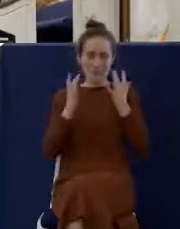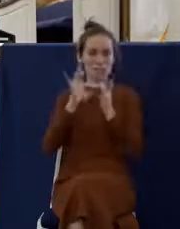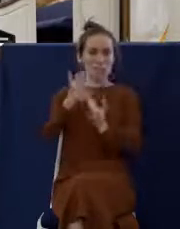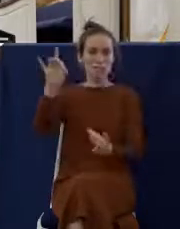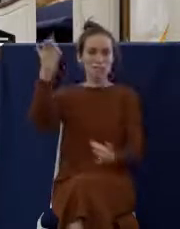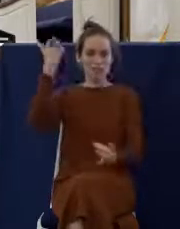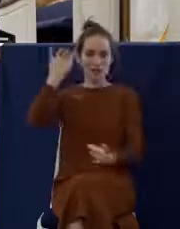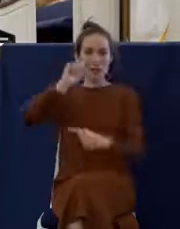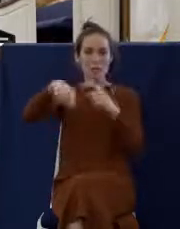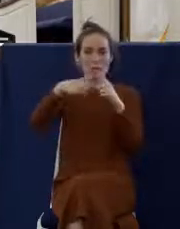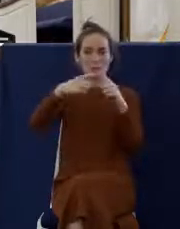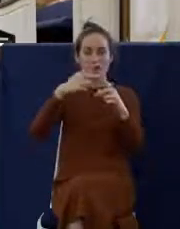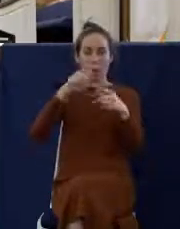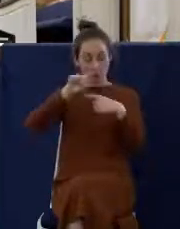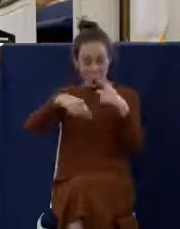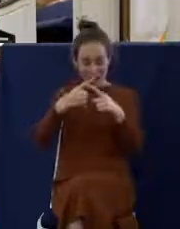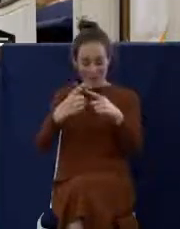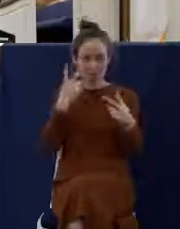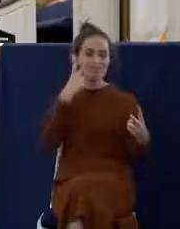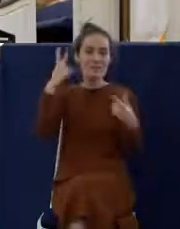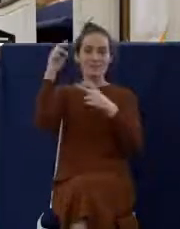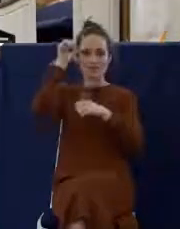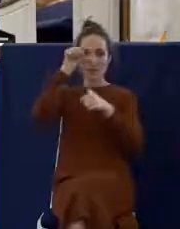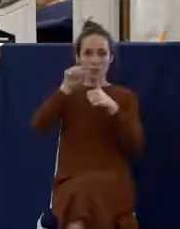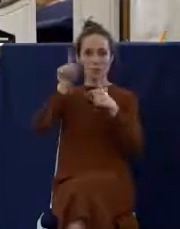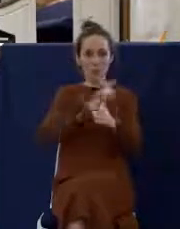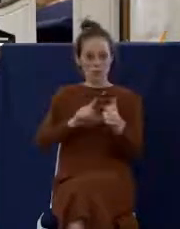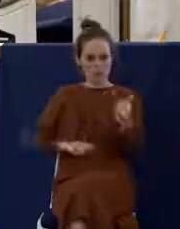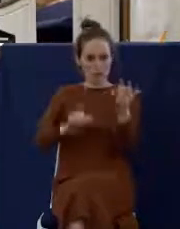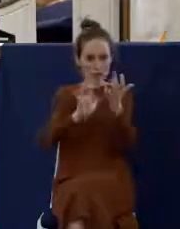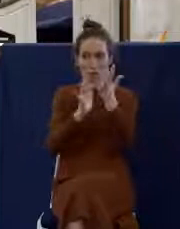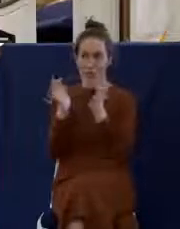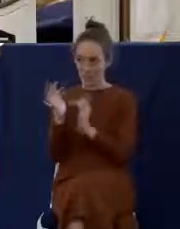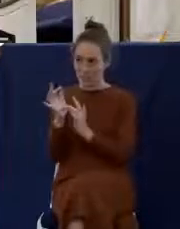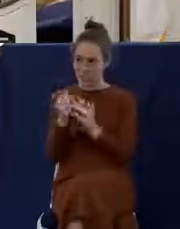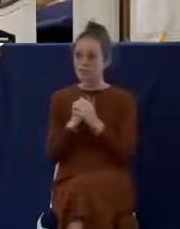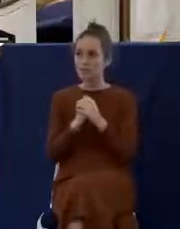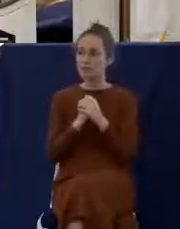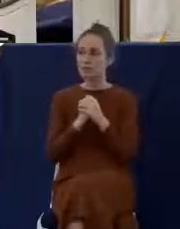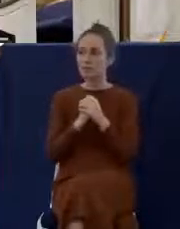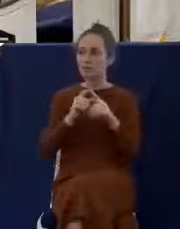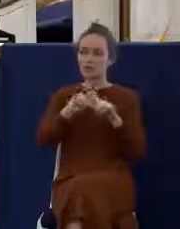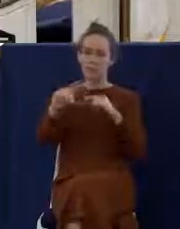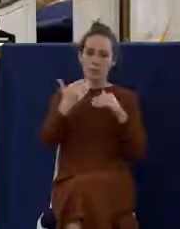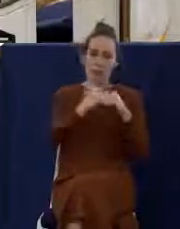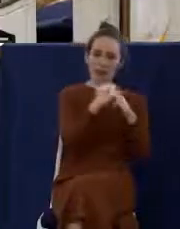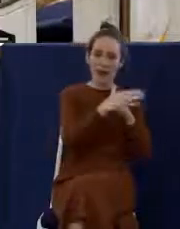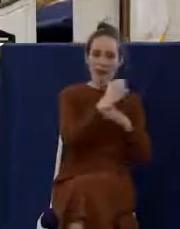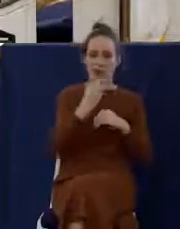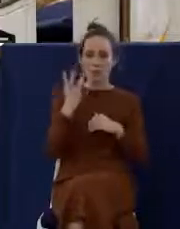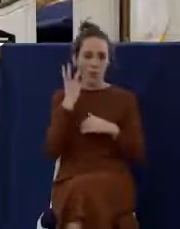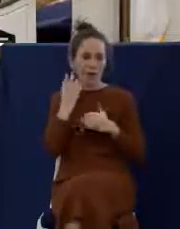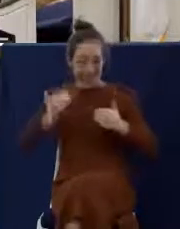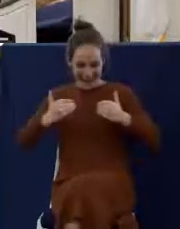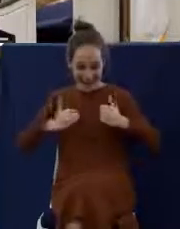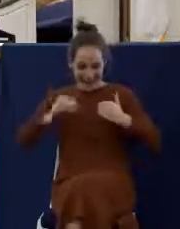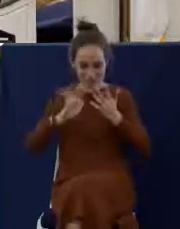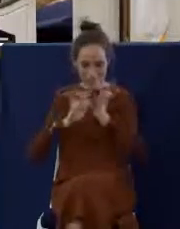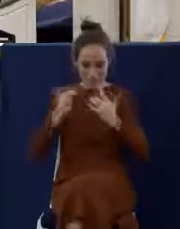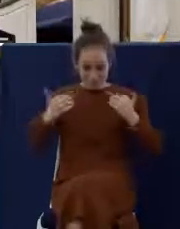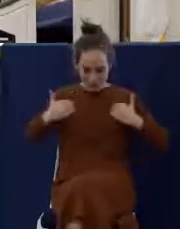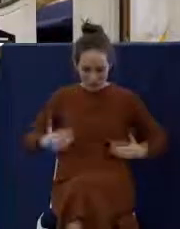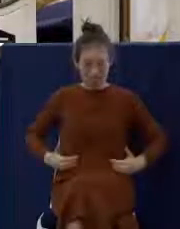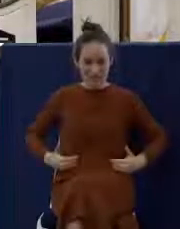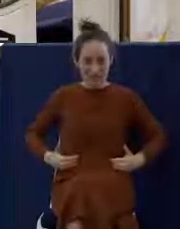here. In no way do these elements contain Christ. None of that is true. It is a remembrance